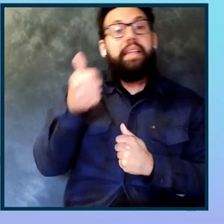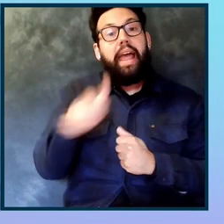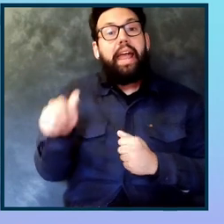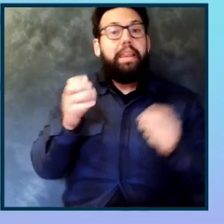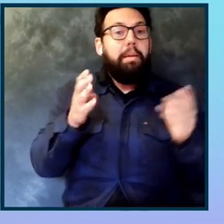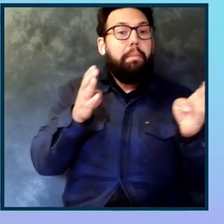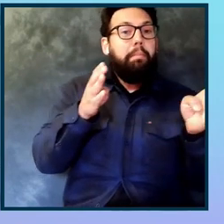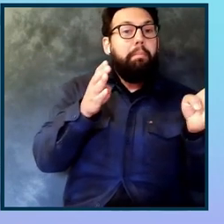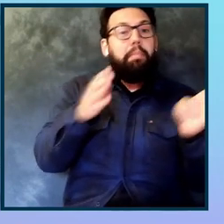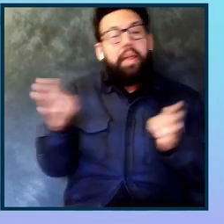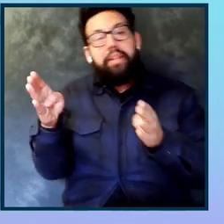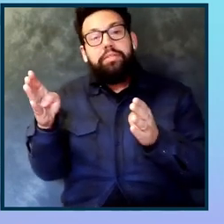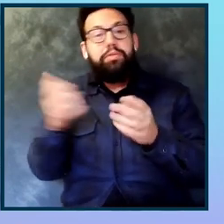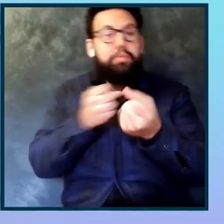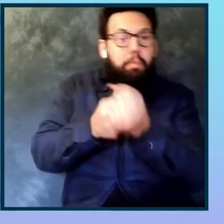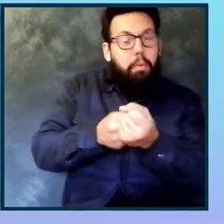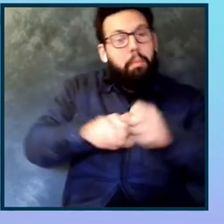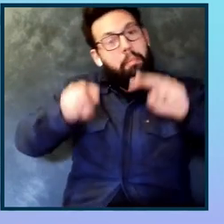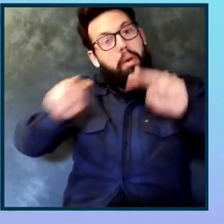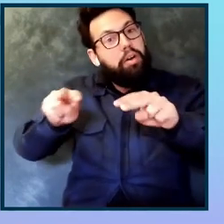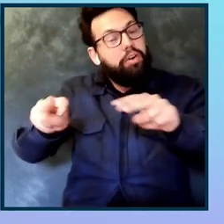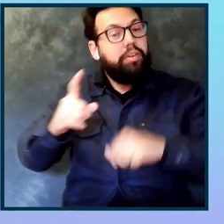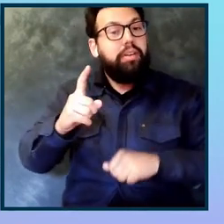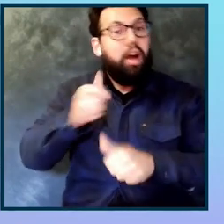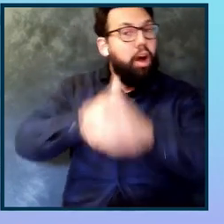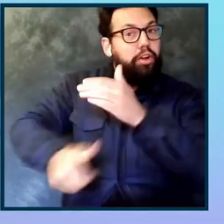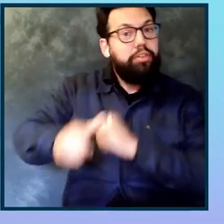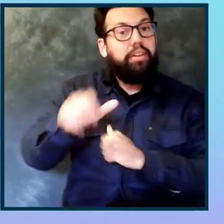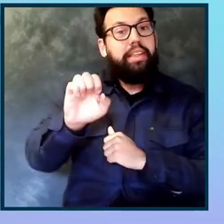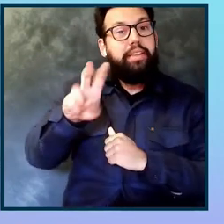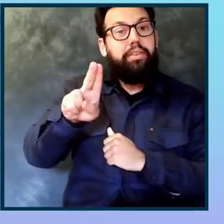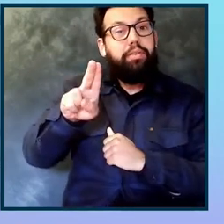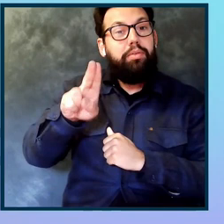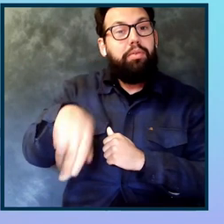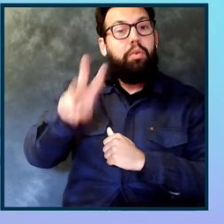by European governments under the EU web accessibility directive?